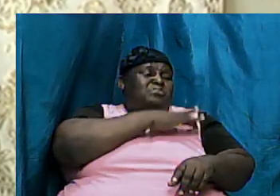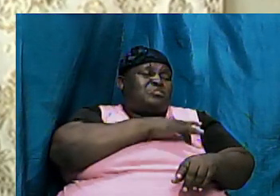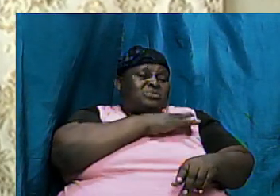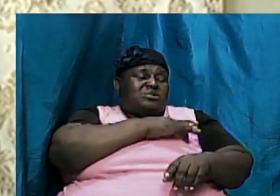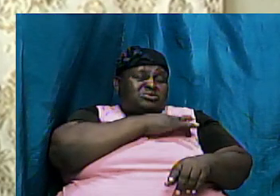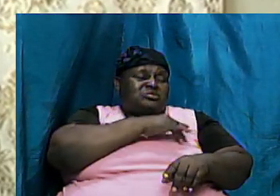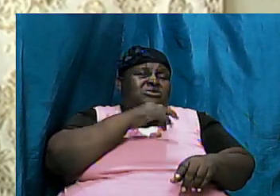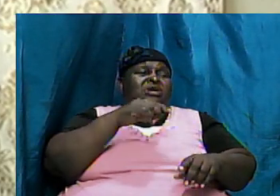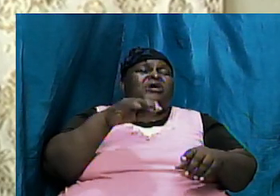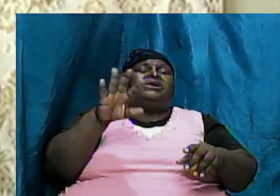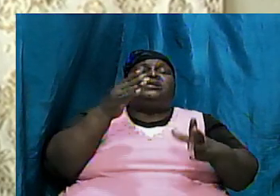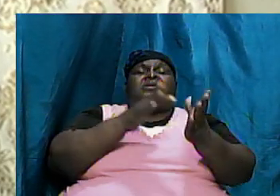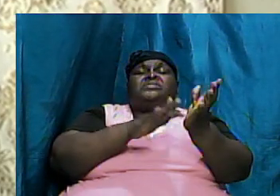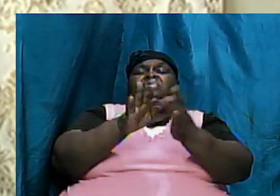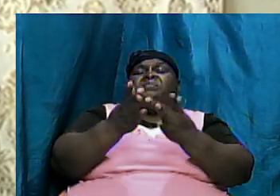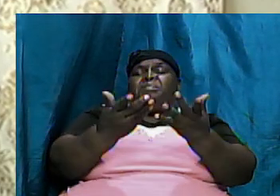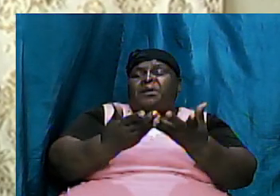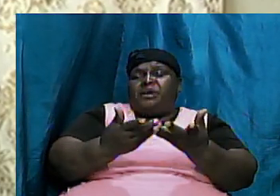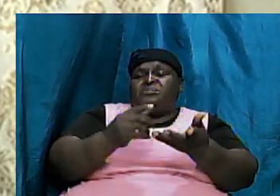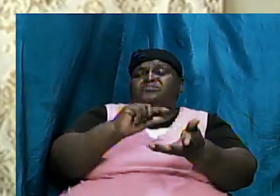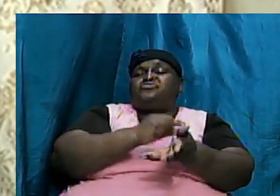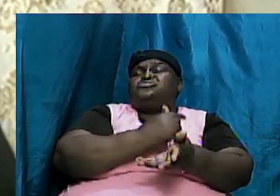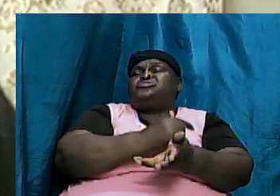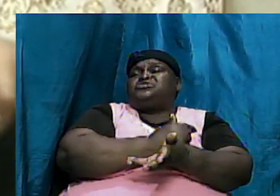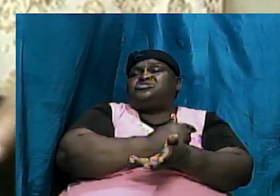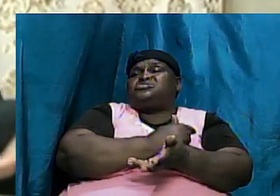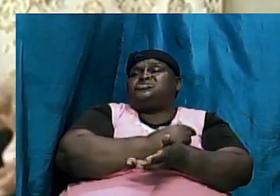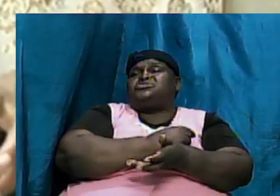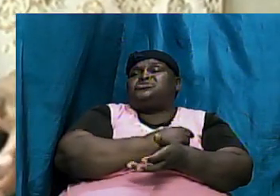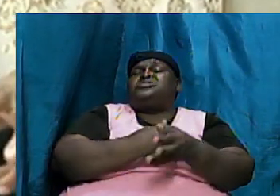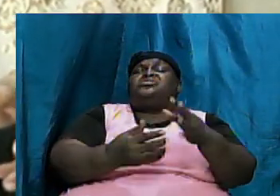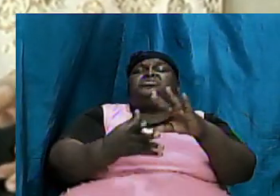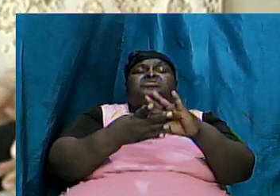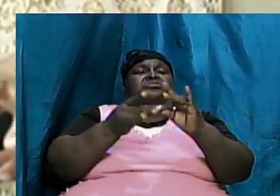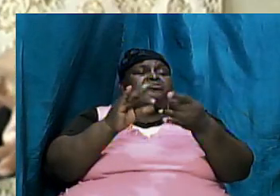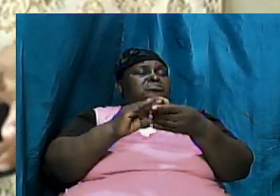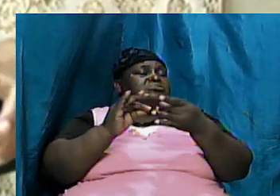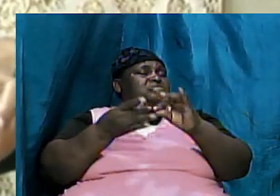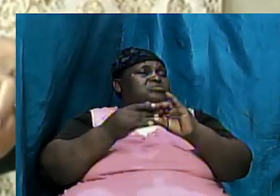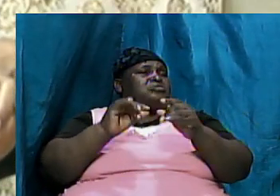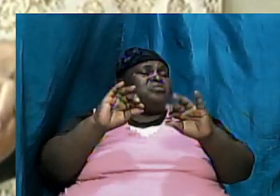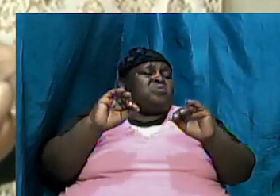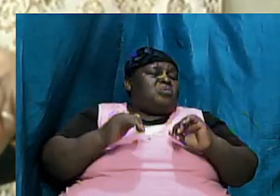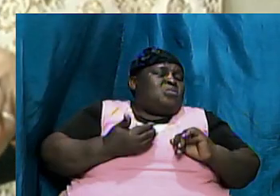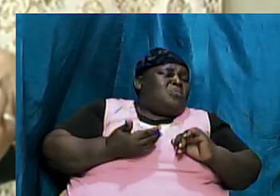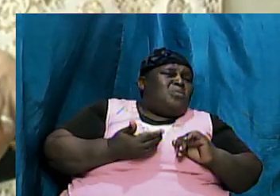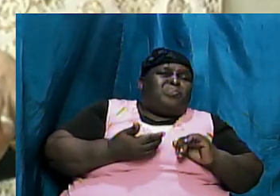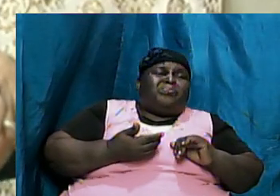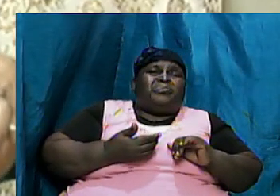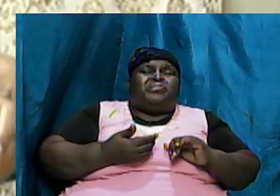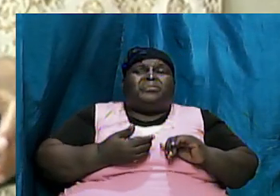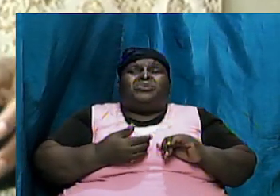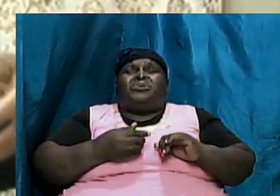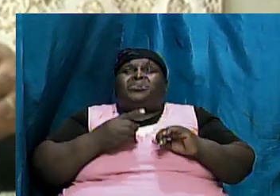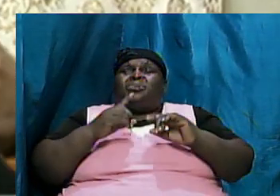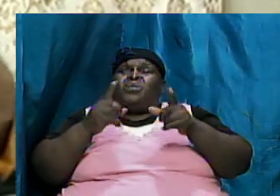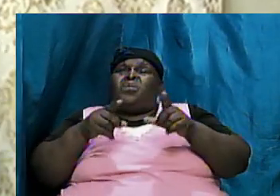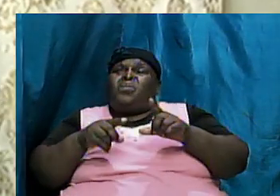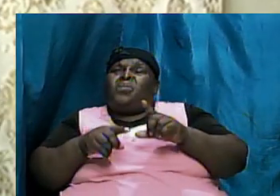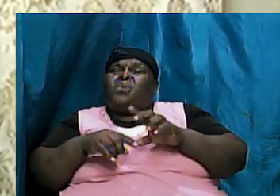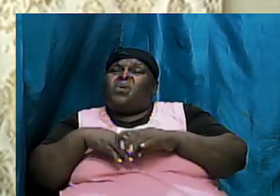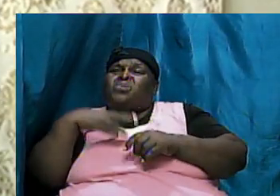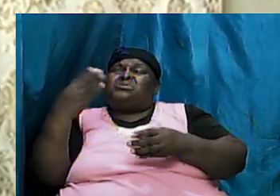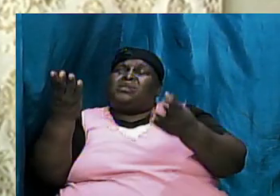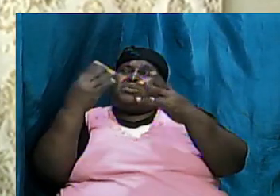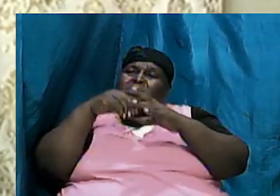book the Bible and the story and how although they go out and come